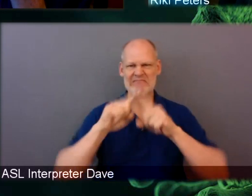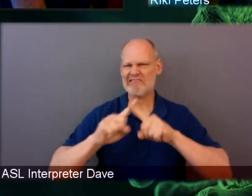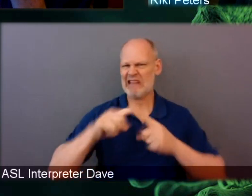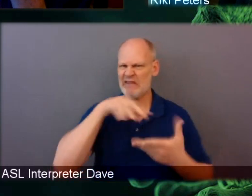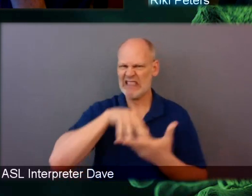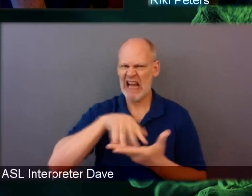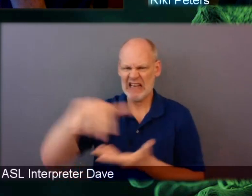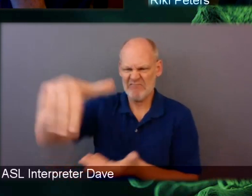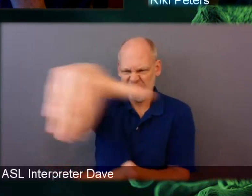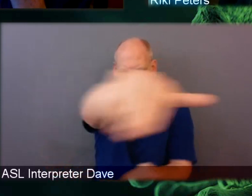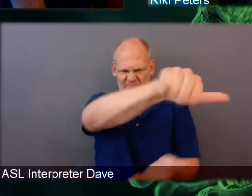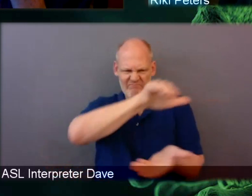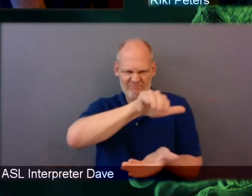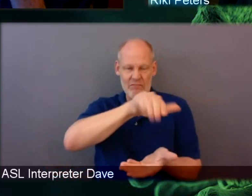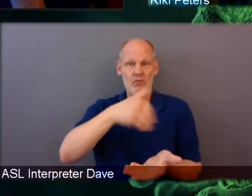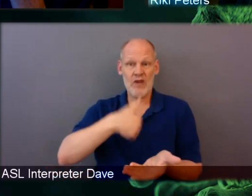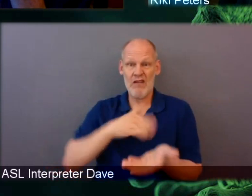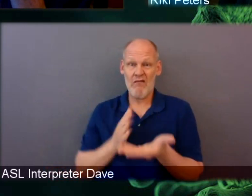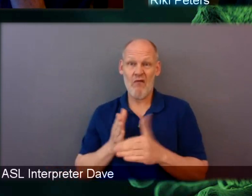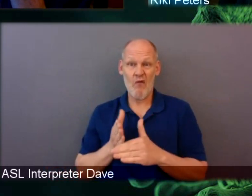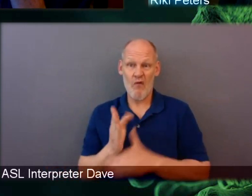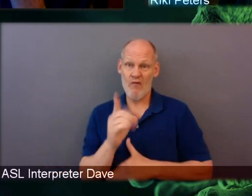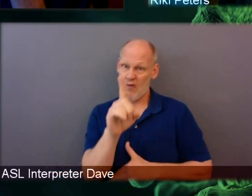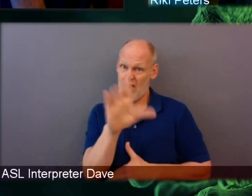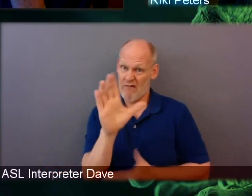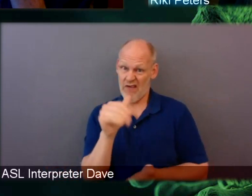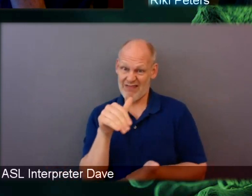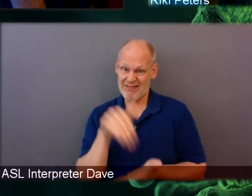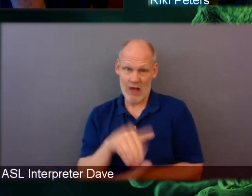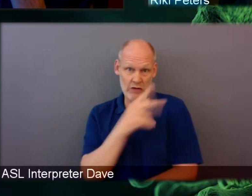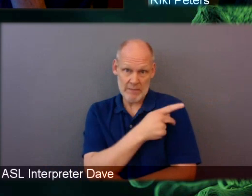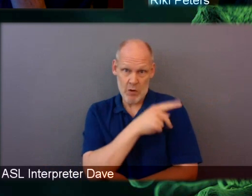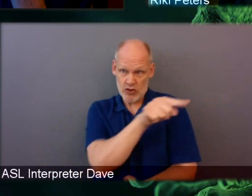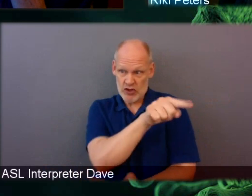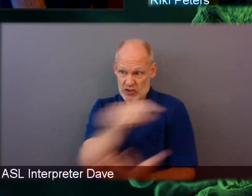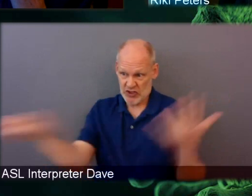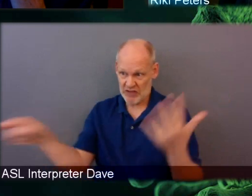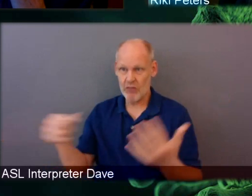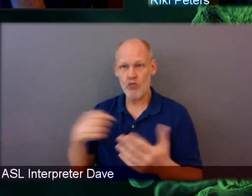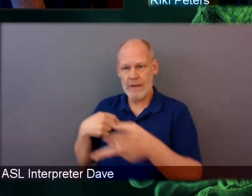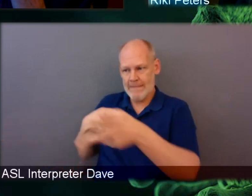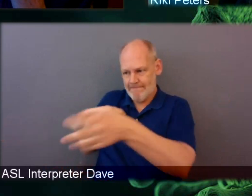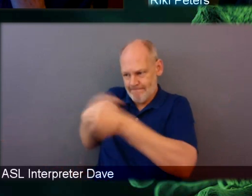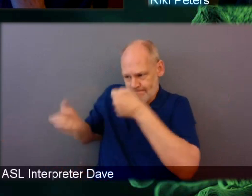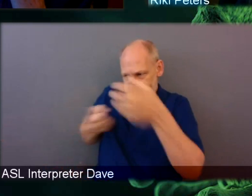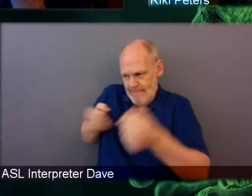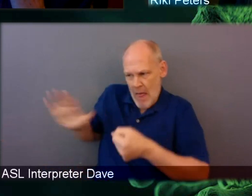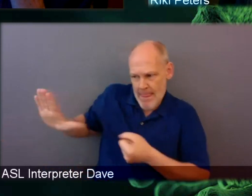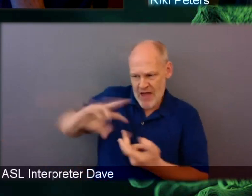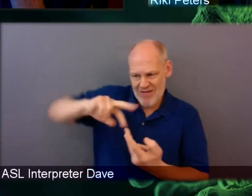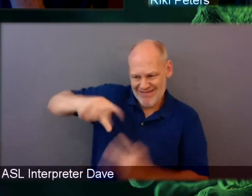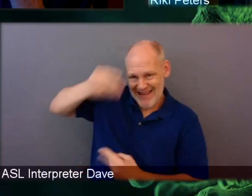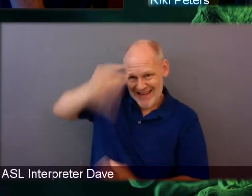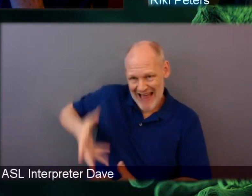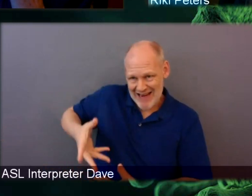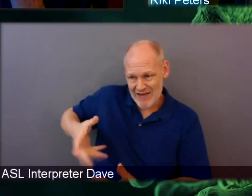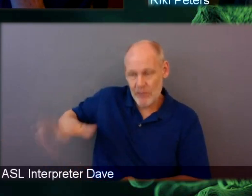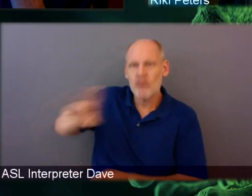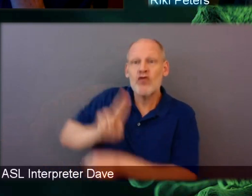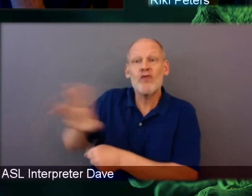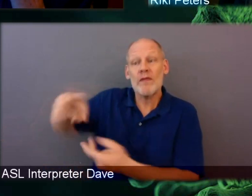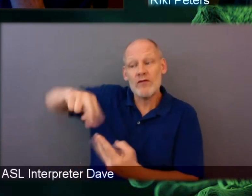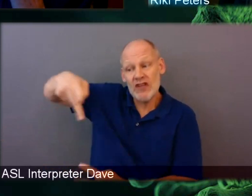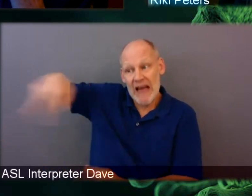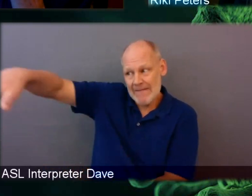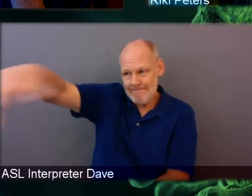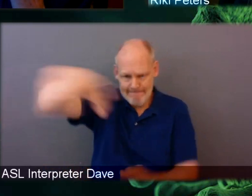over 100,000 colorectal cancer patients with very detailed genetic data. This allowed us to identify over 200 genetic